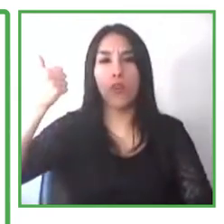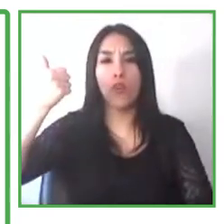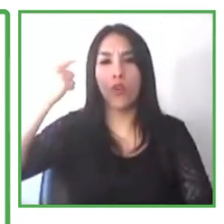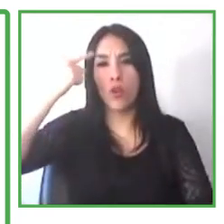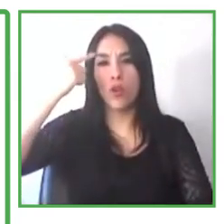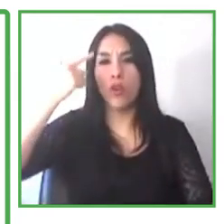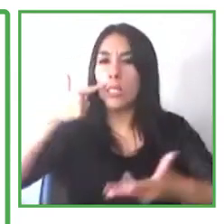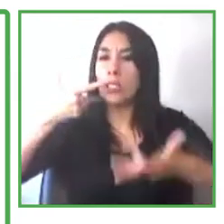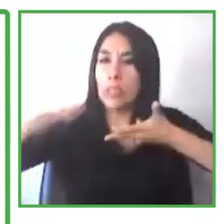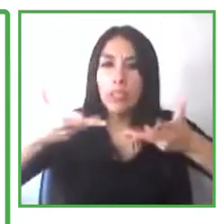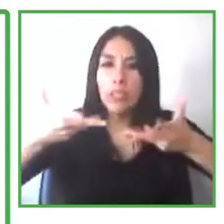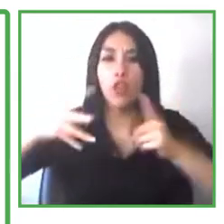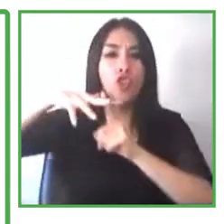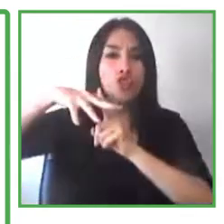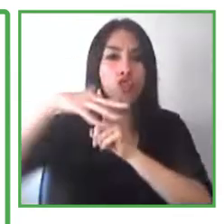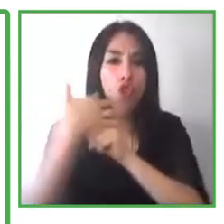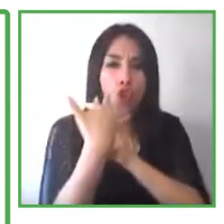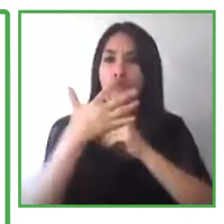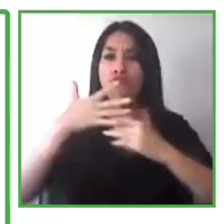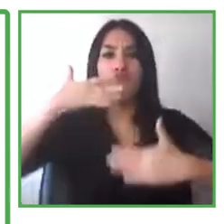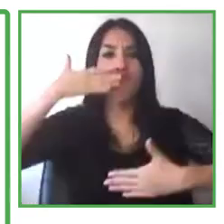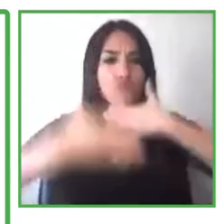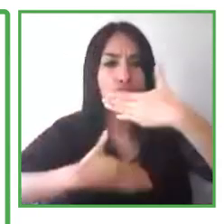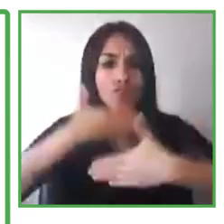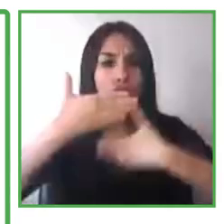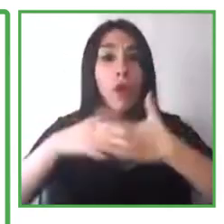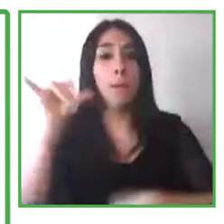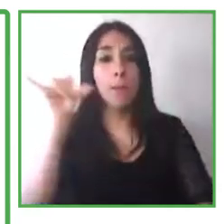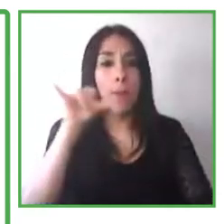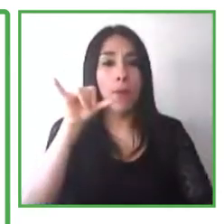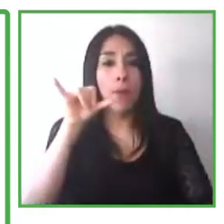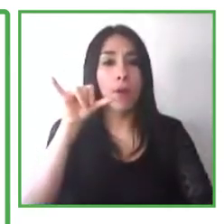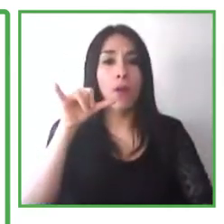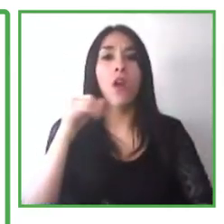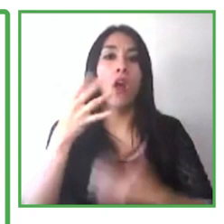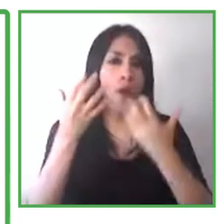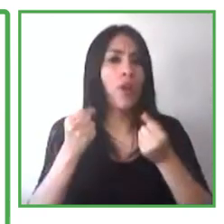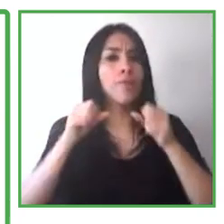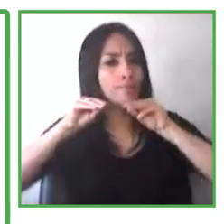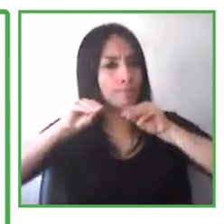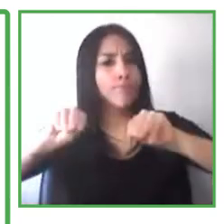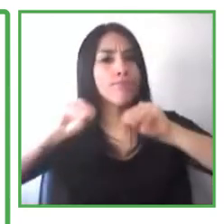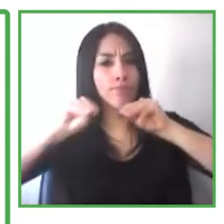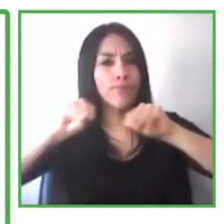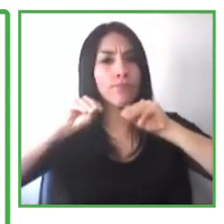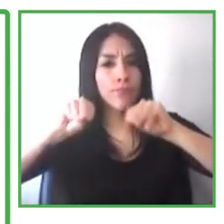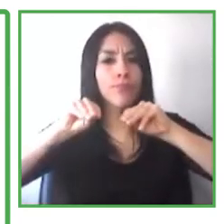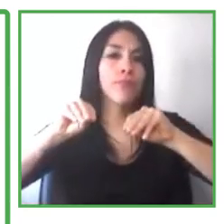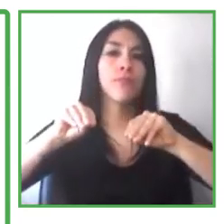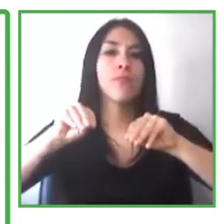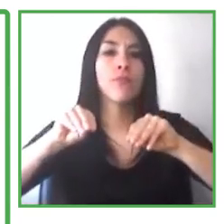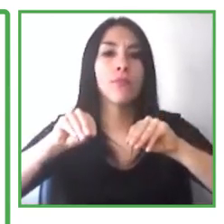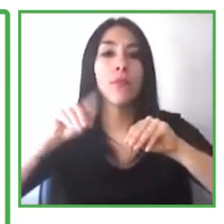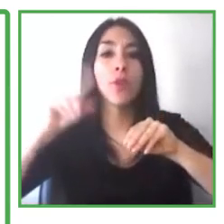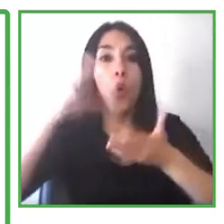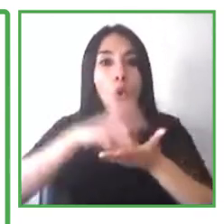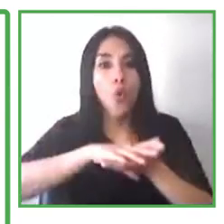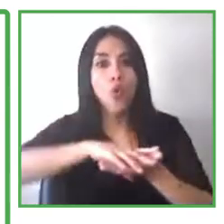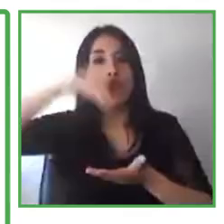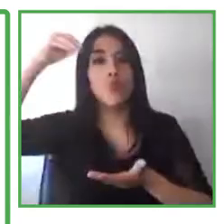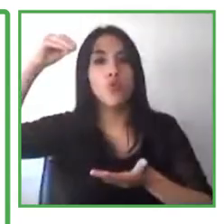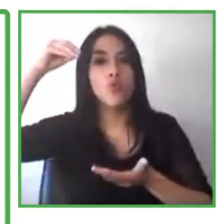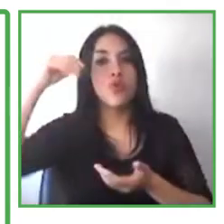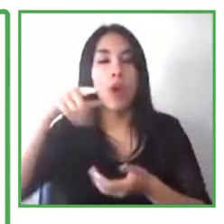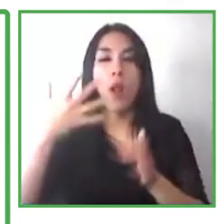they become certified. So even if they don't have a four-year university degree, now they're certified. They've got experience. They've got education